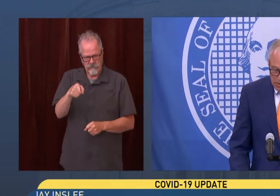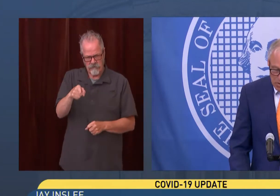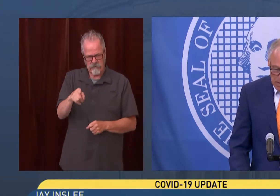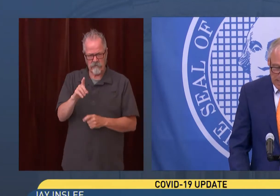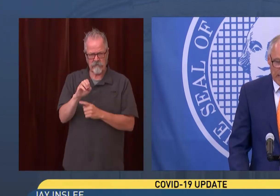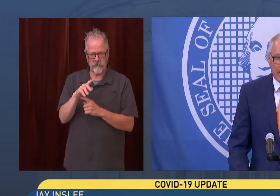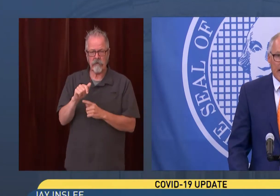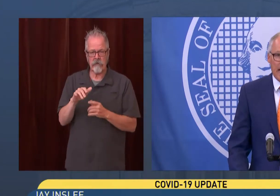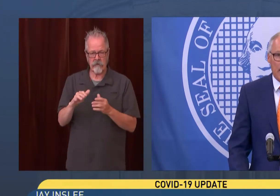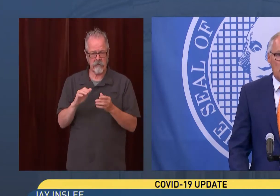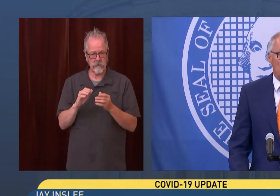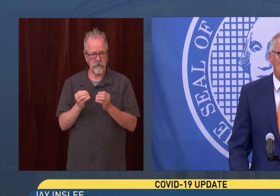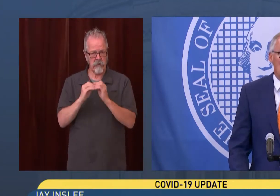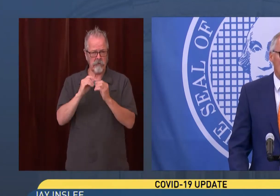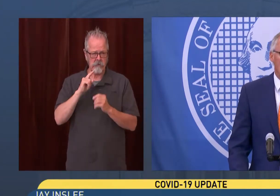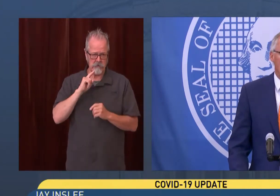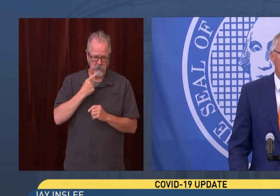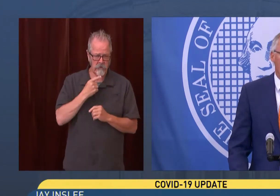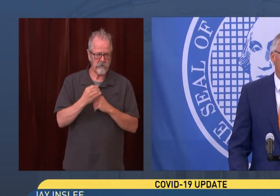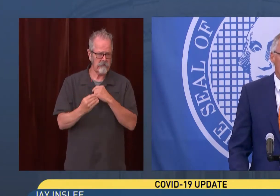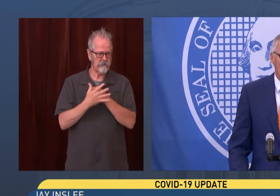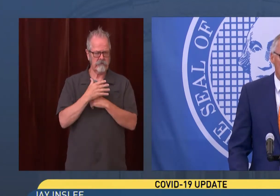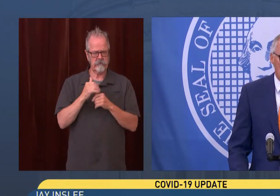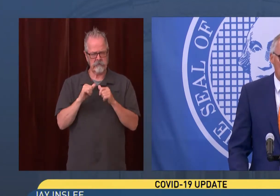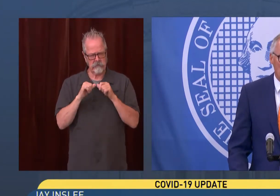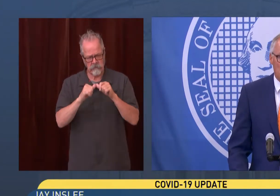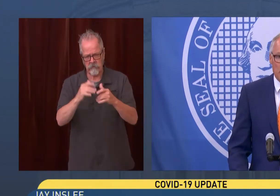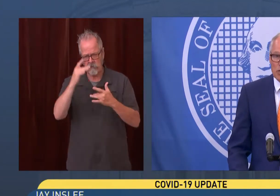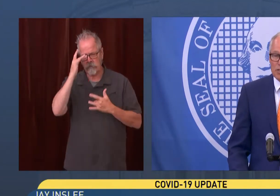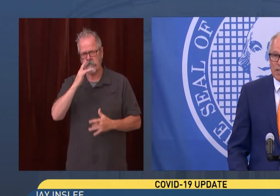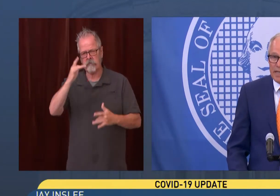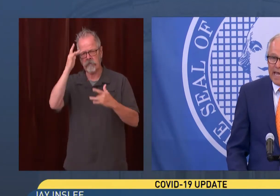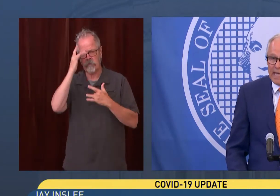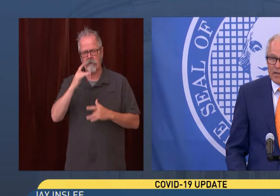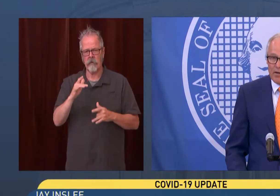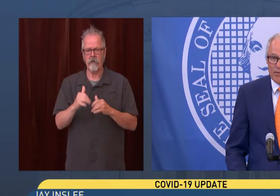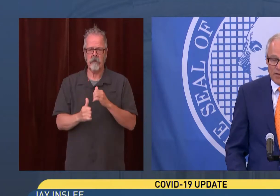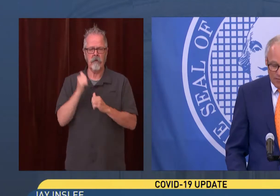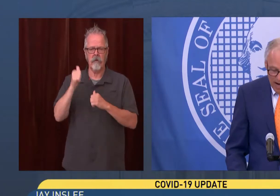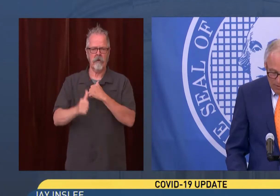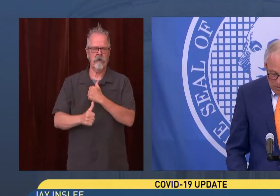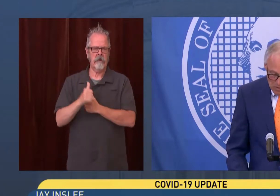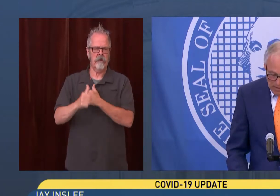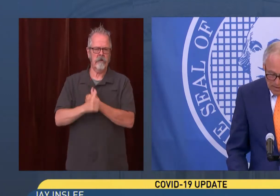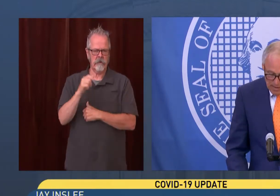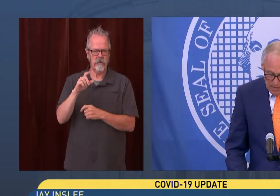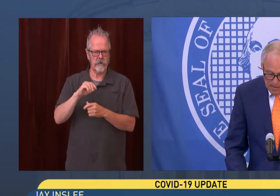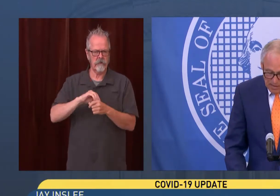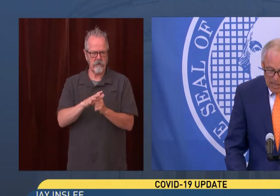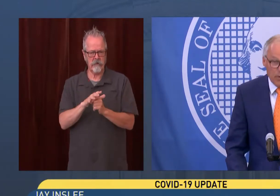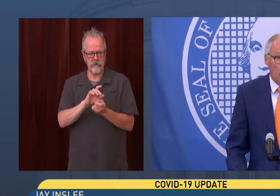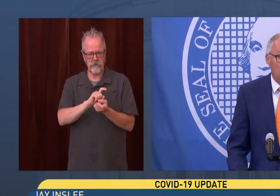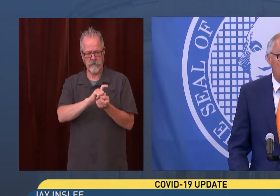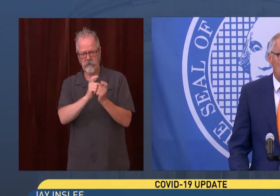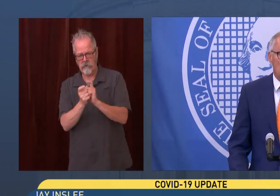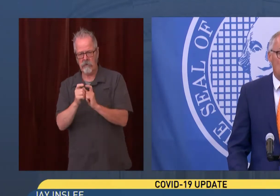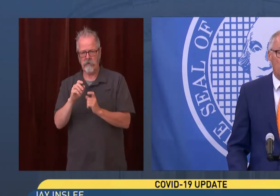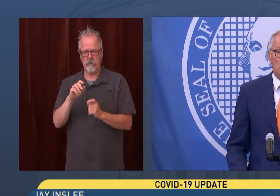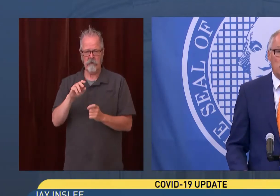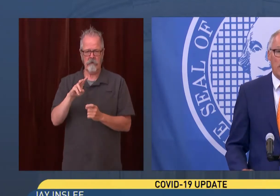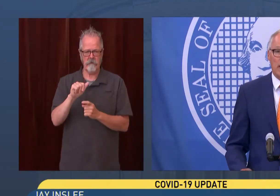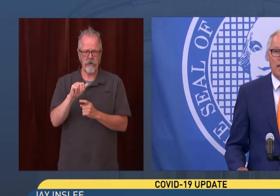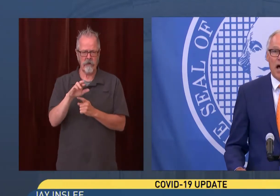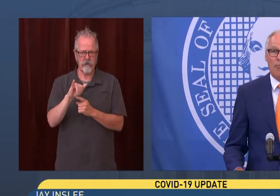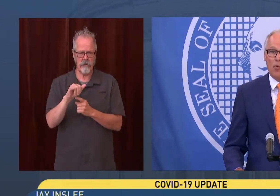illness, and it is easily the most dangerous mutation to date of this virus, and we know that this